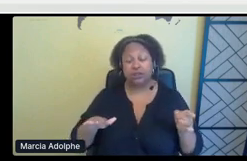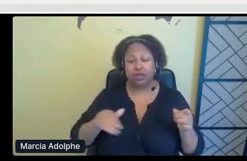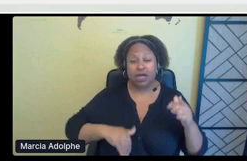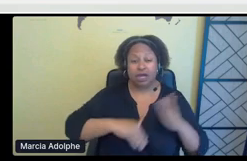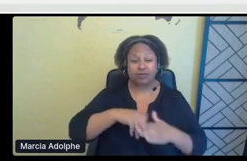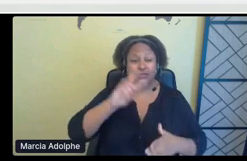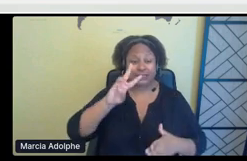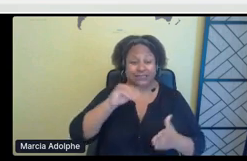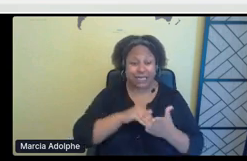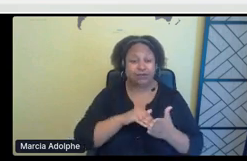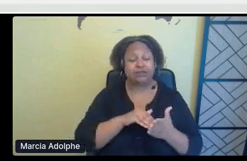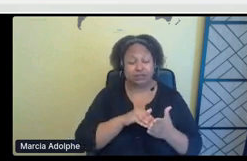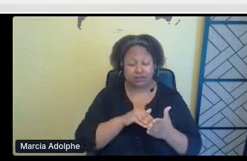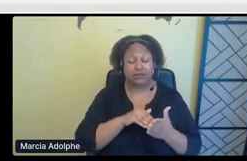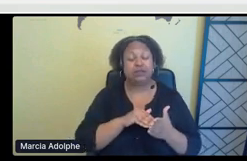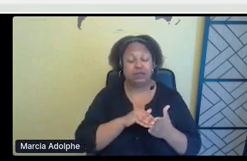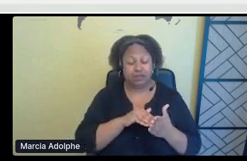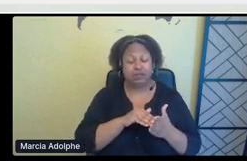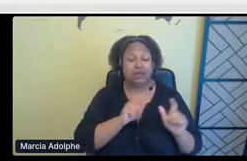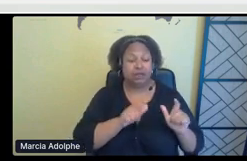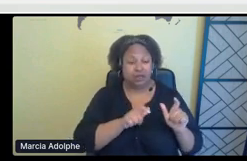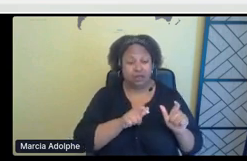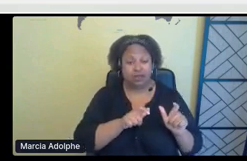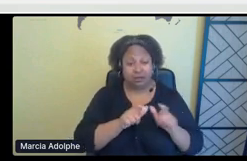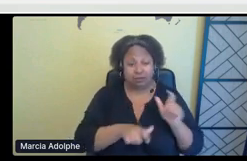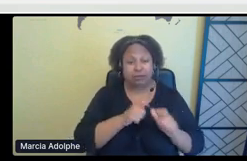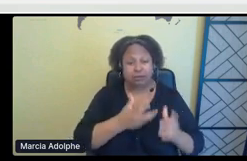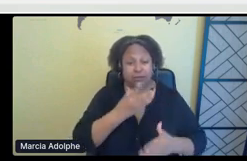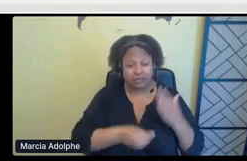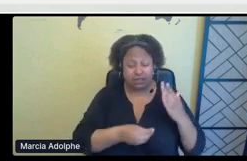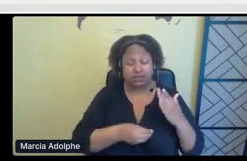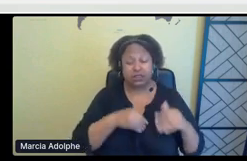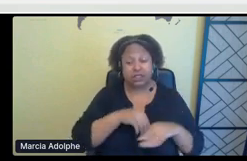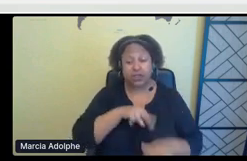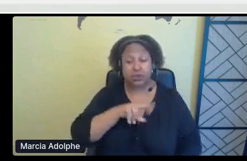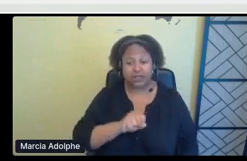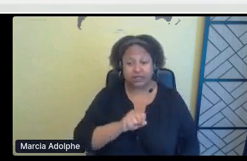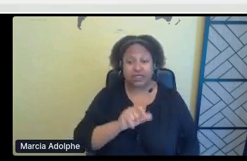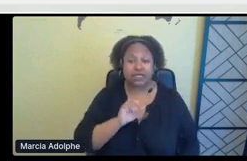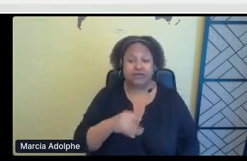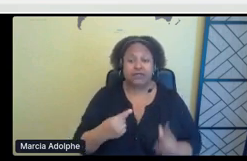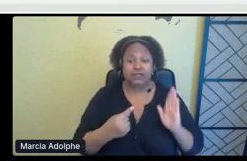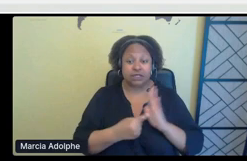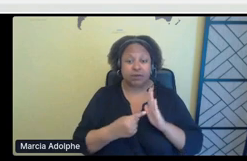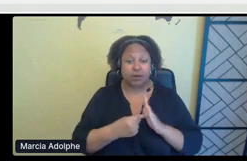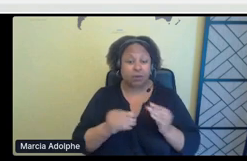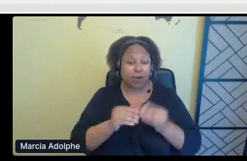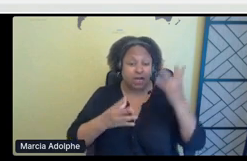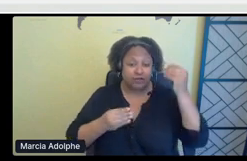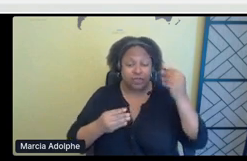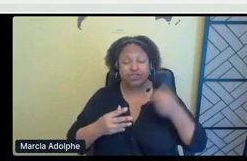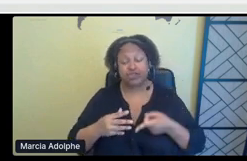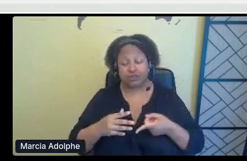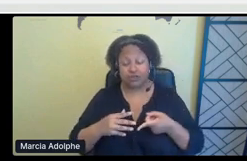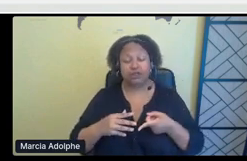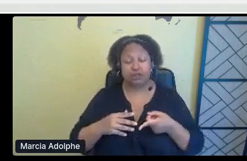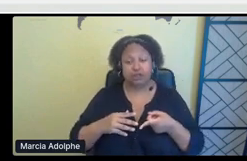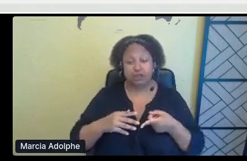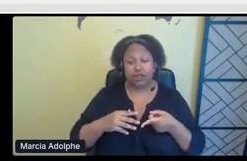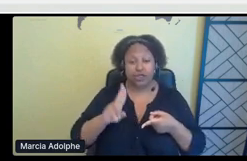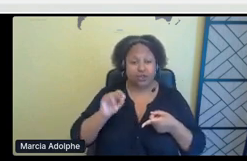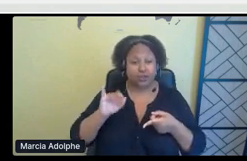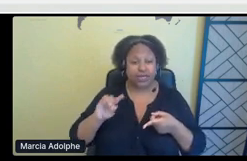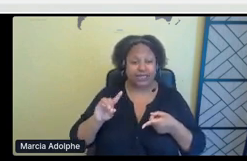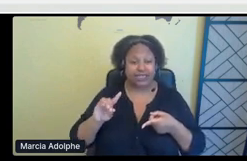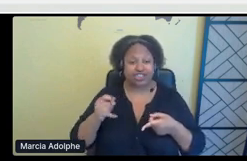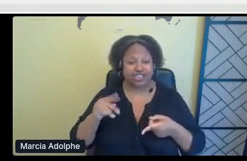on CNN on United Shades of America to get more information on this. Um, if you go to the sacred or solar webpage, you can click on, on that